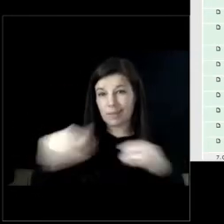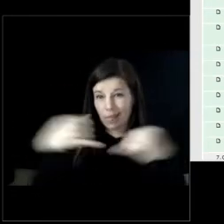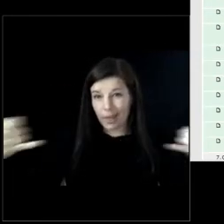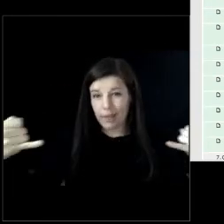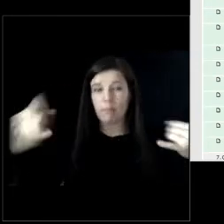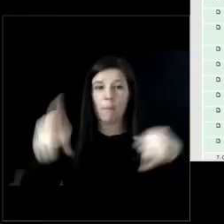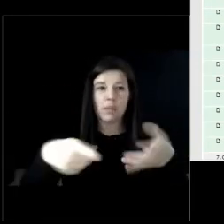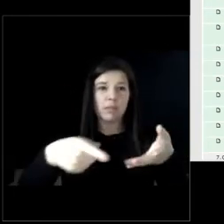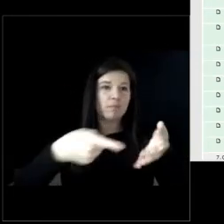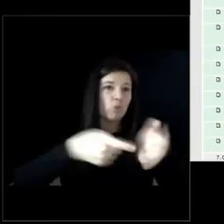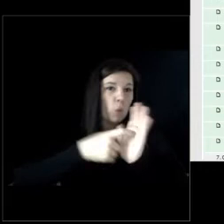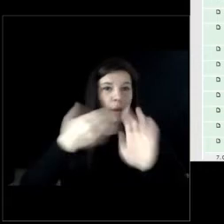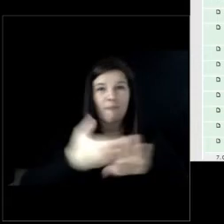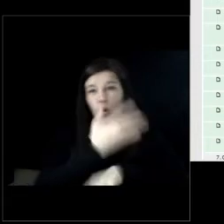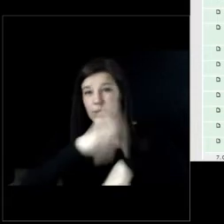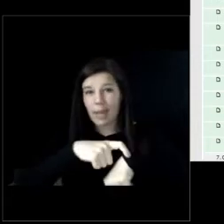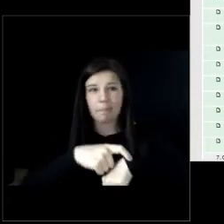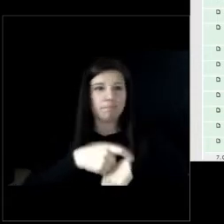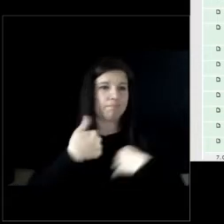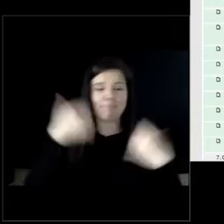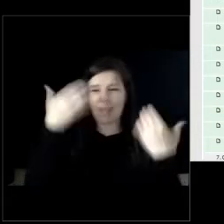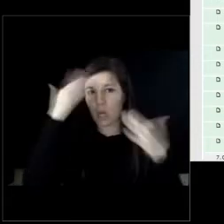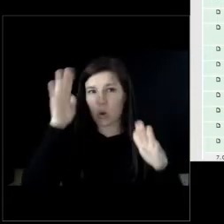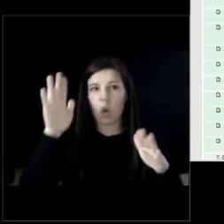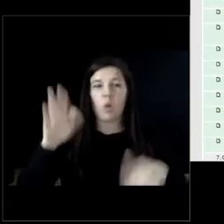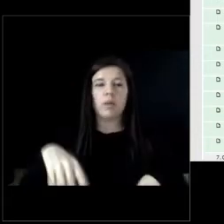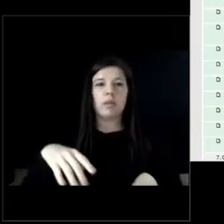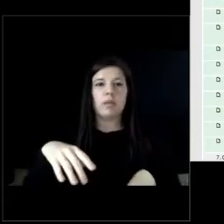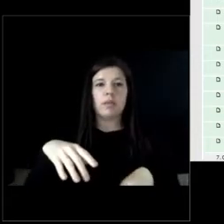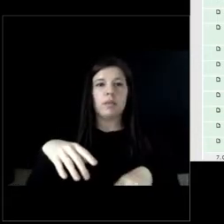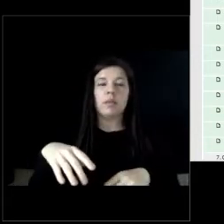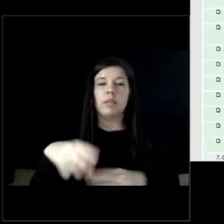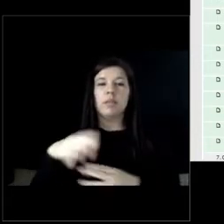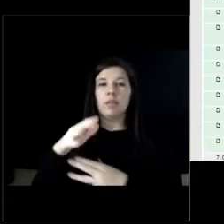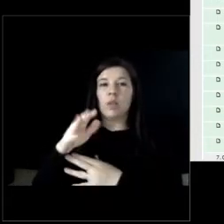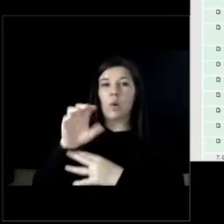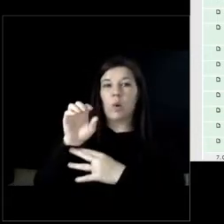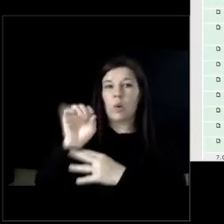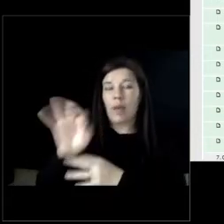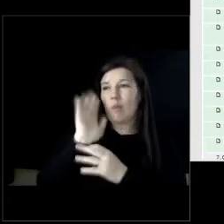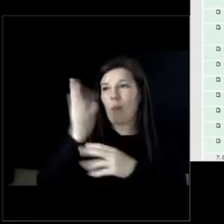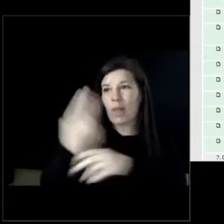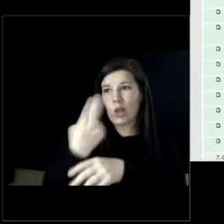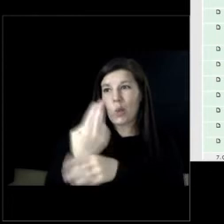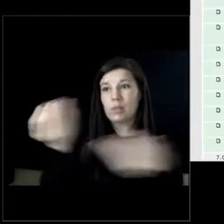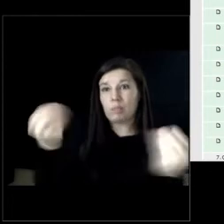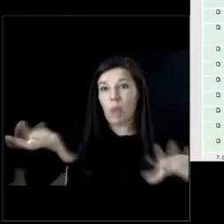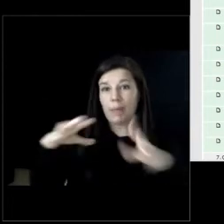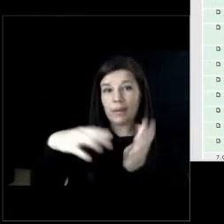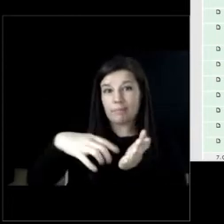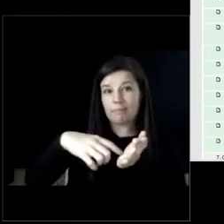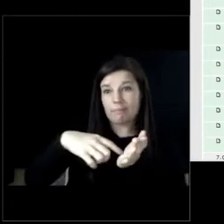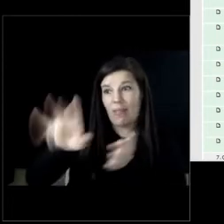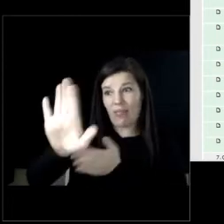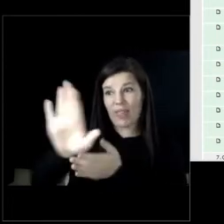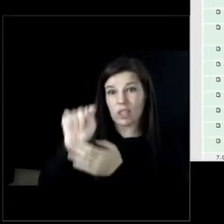to be done uh maybe at the next meeting or whatnot uh so we can if we're going to use the property payage tax collector we can get it on uh for the